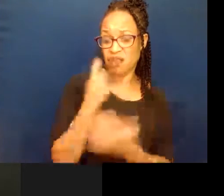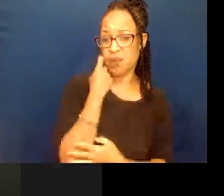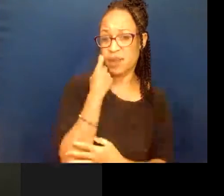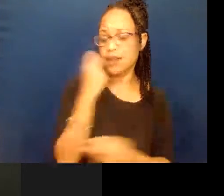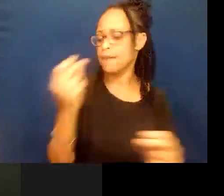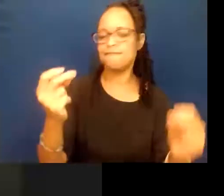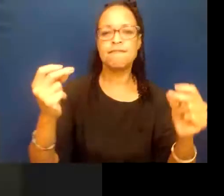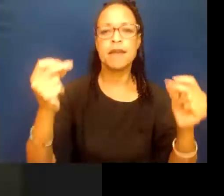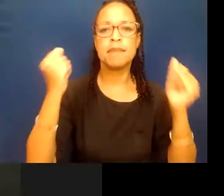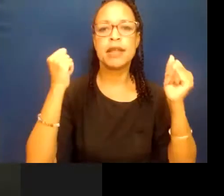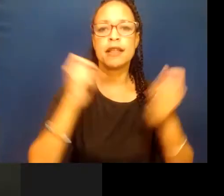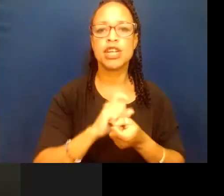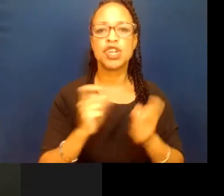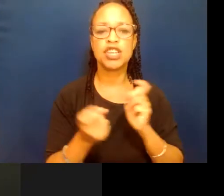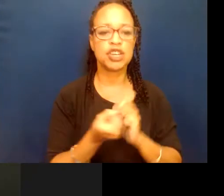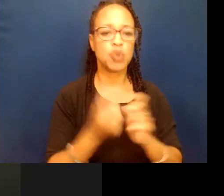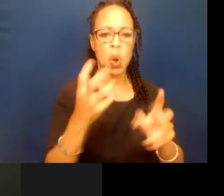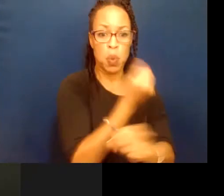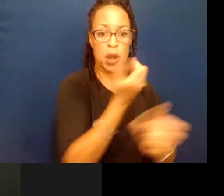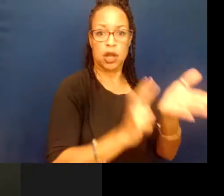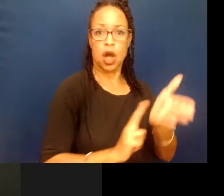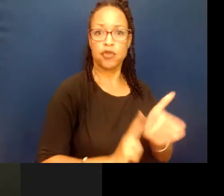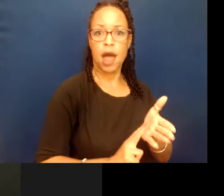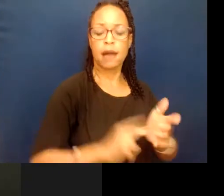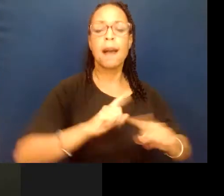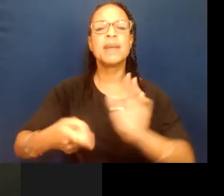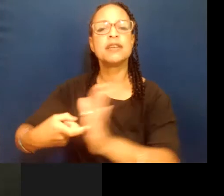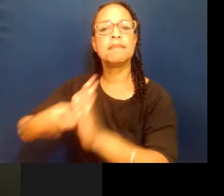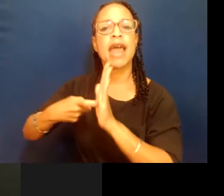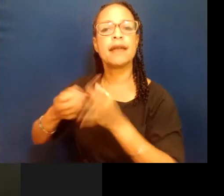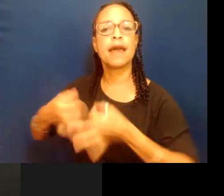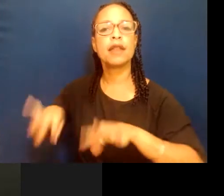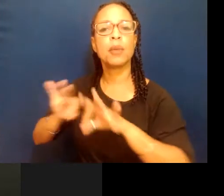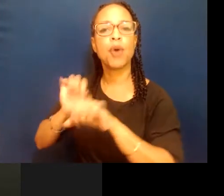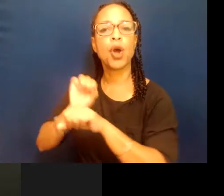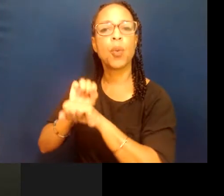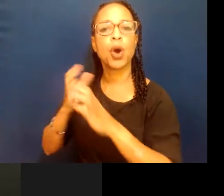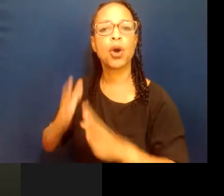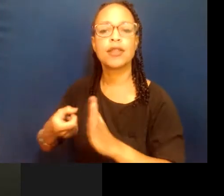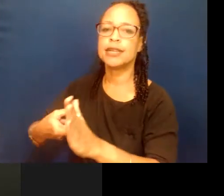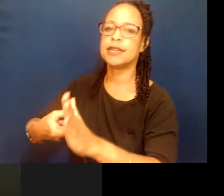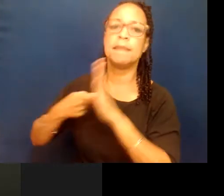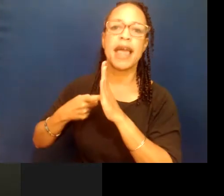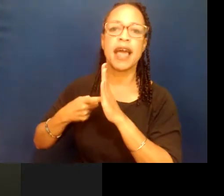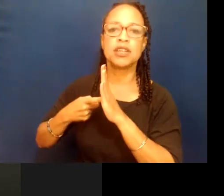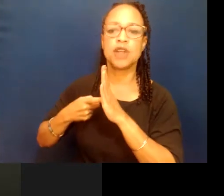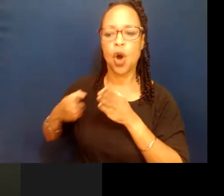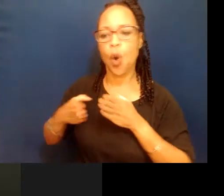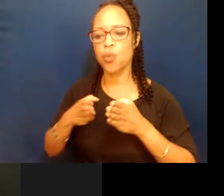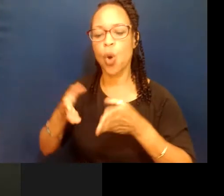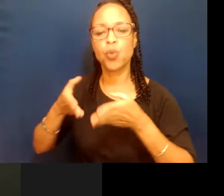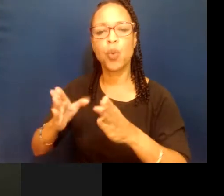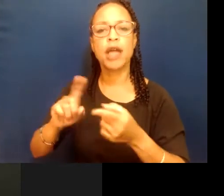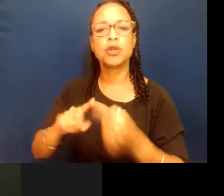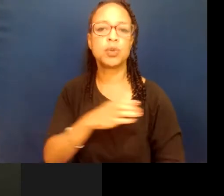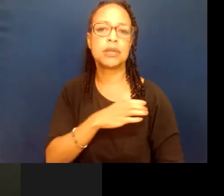pivoted from not only winning a contract, but demanding as essential workers, that we demand a roadmap to citizenship. And I think